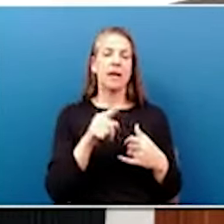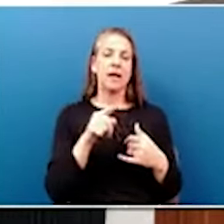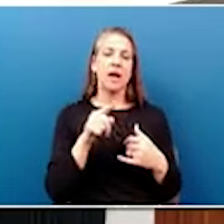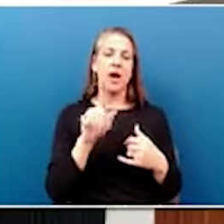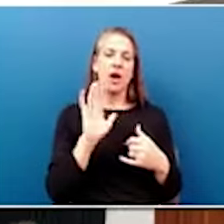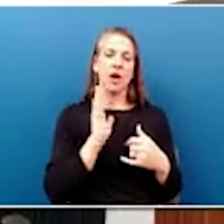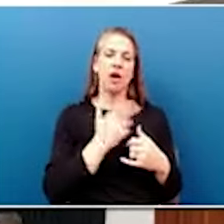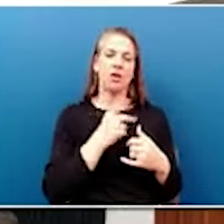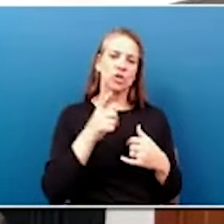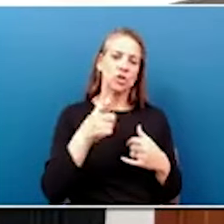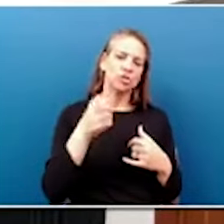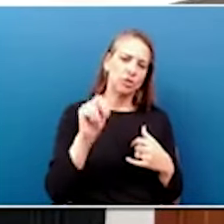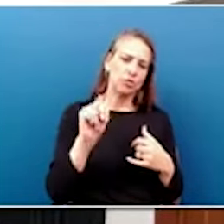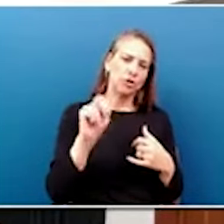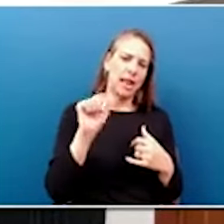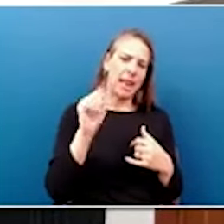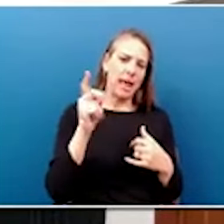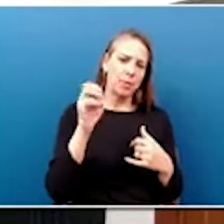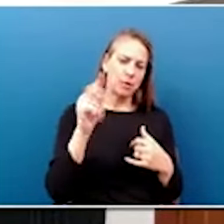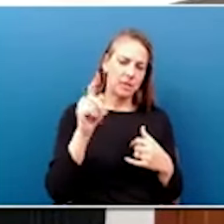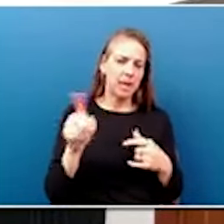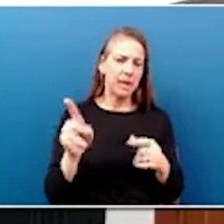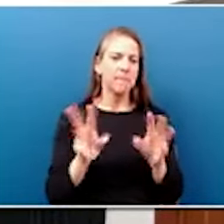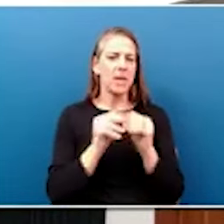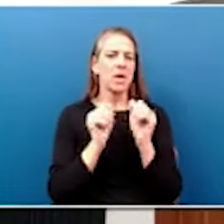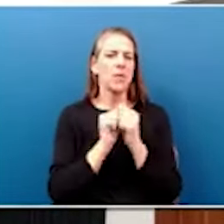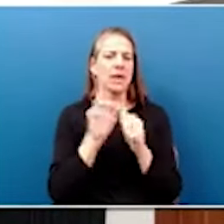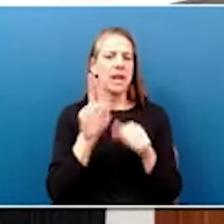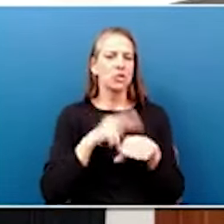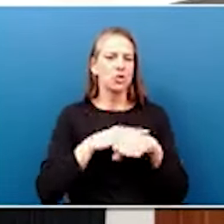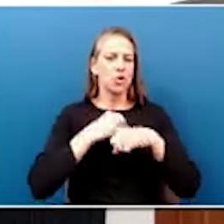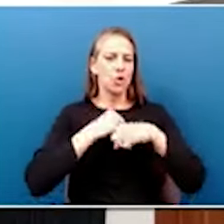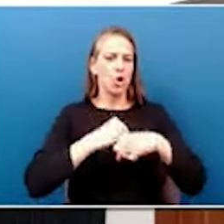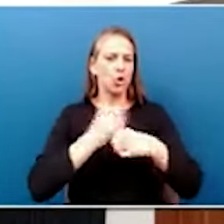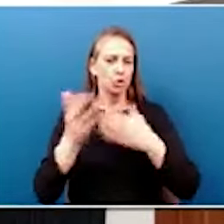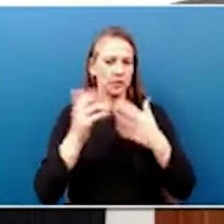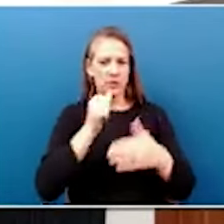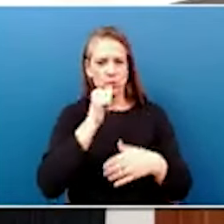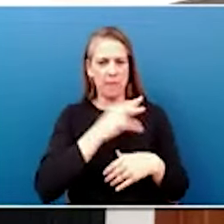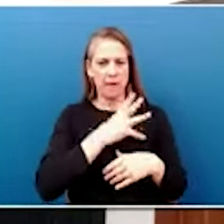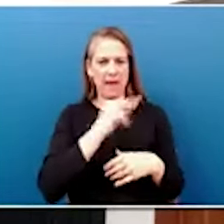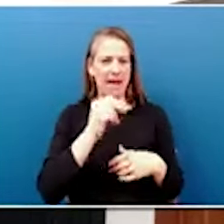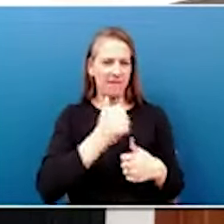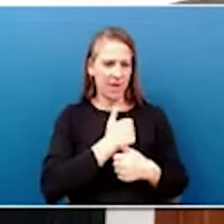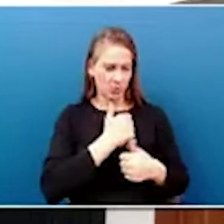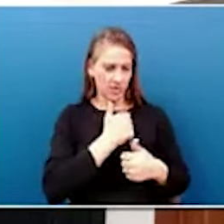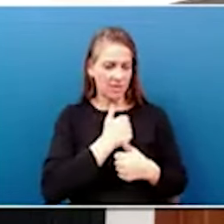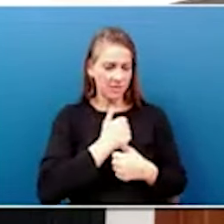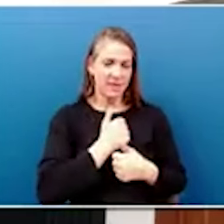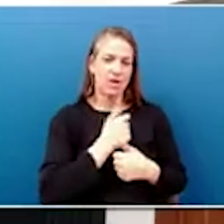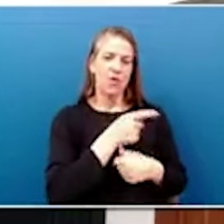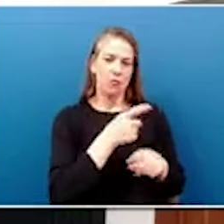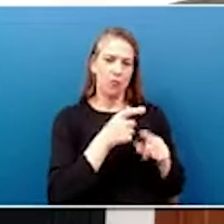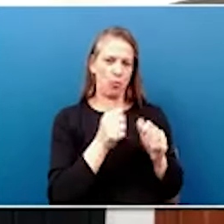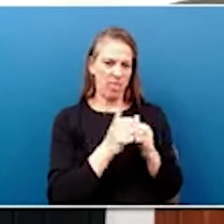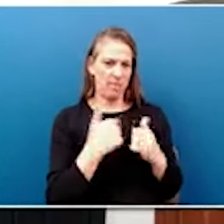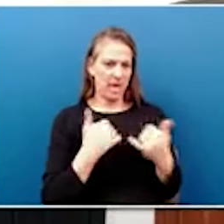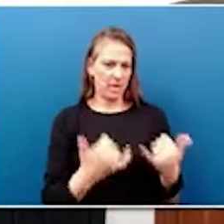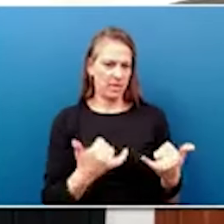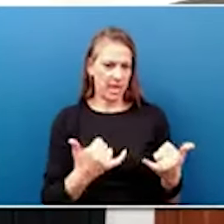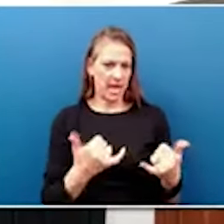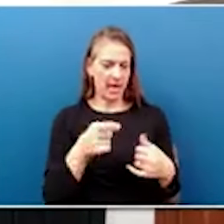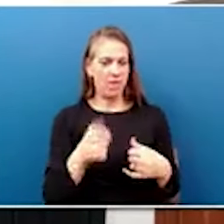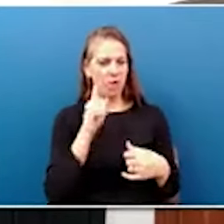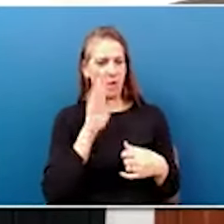her way up, met with the National Guard Service Women and Veterans, a few of which are with me here today for their